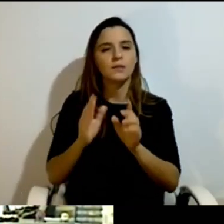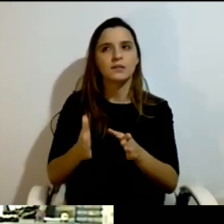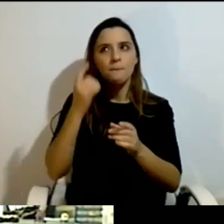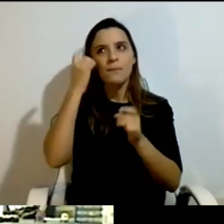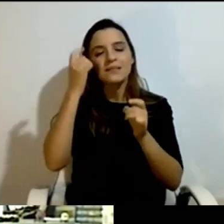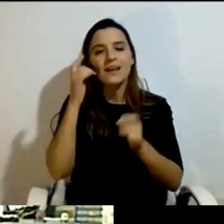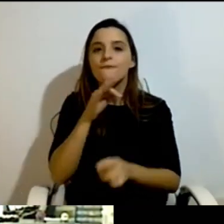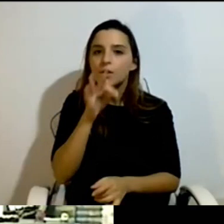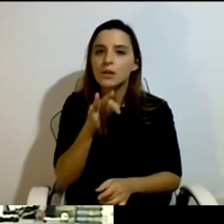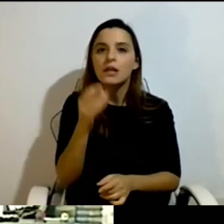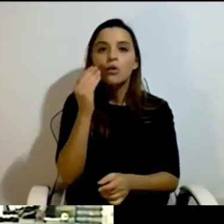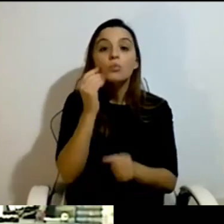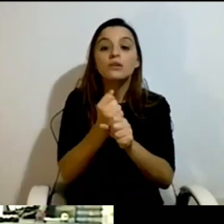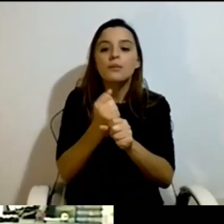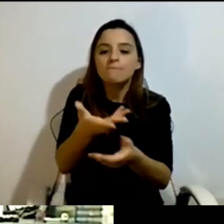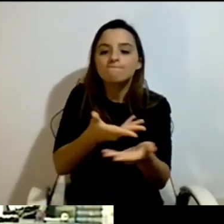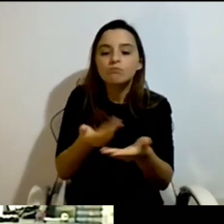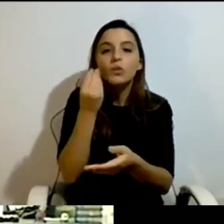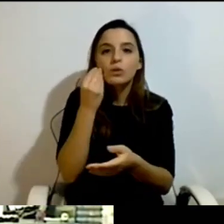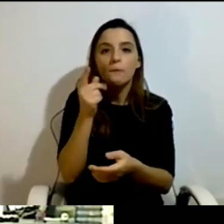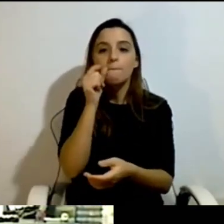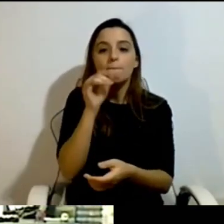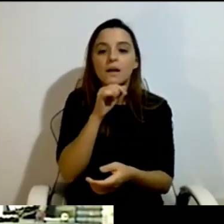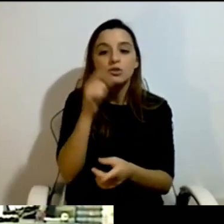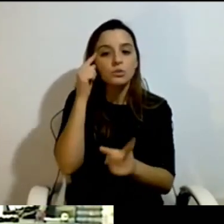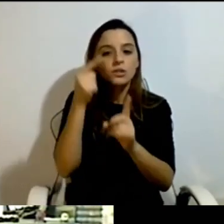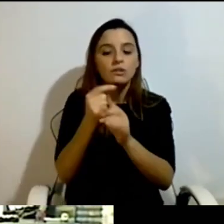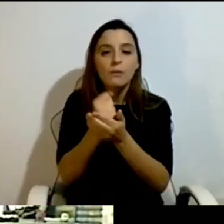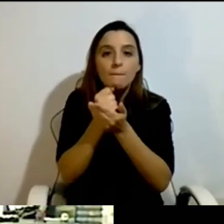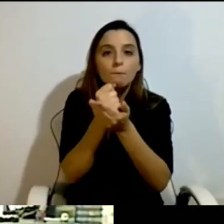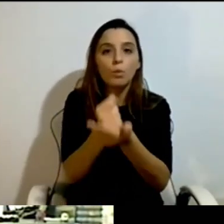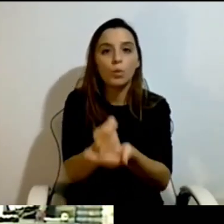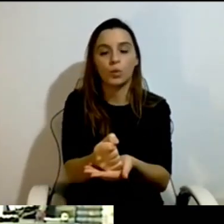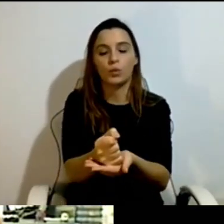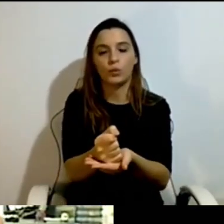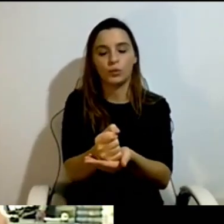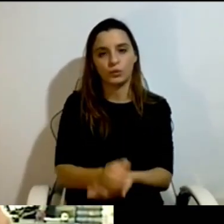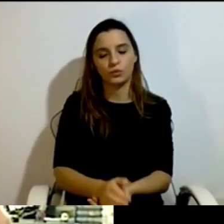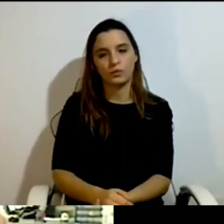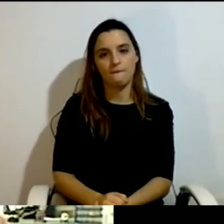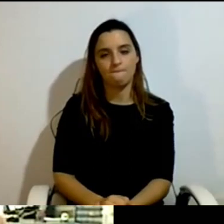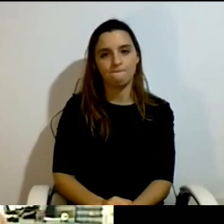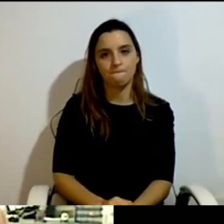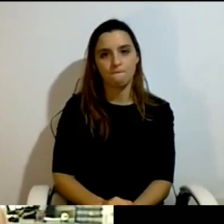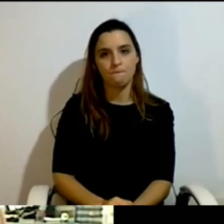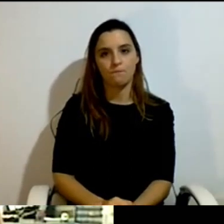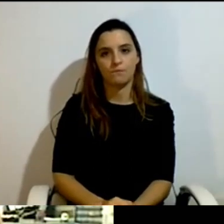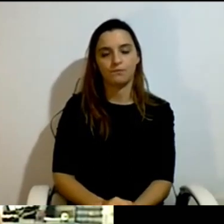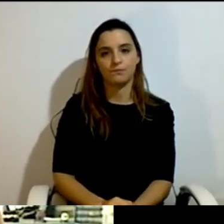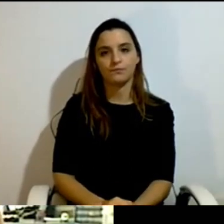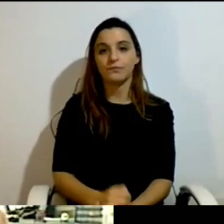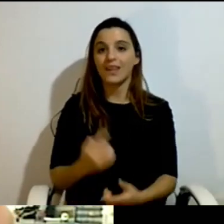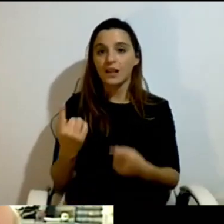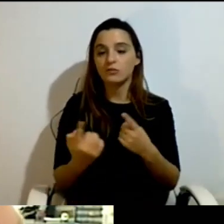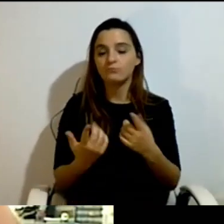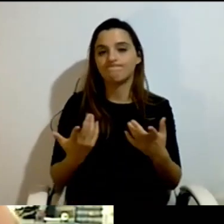the parents, to give them the security that they are not useless. We always said, look, now you can be parents.